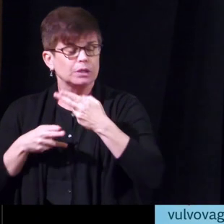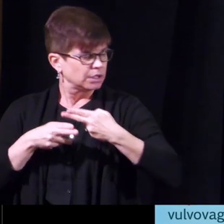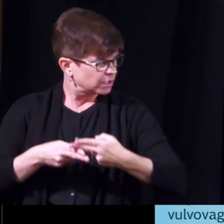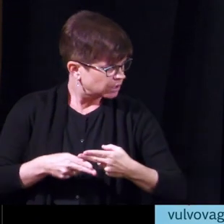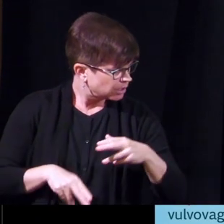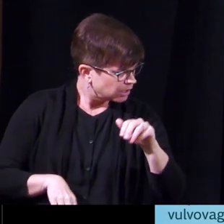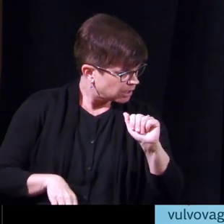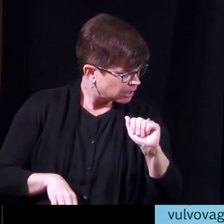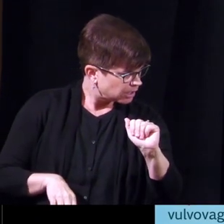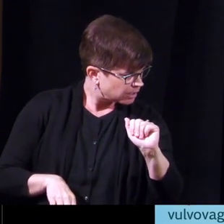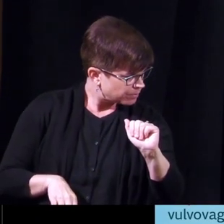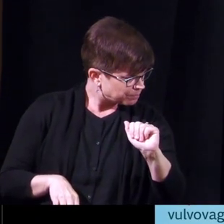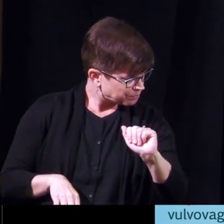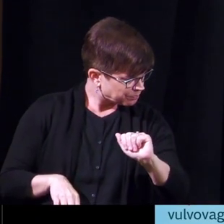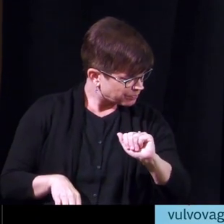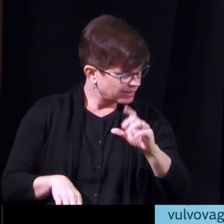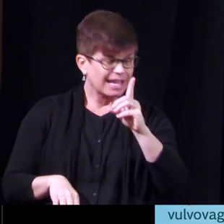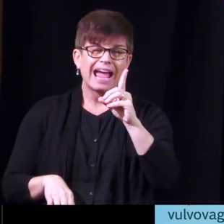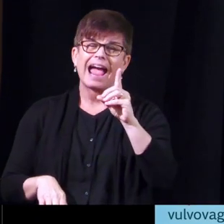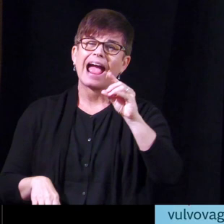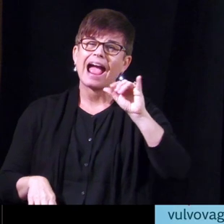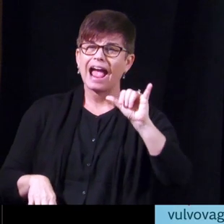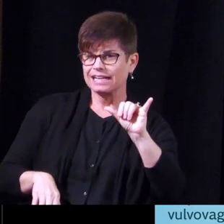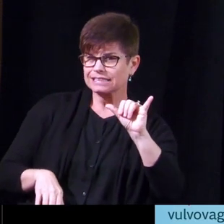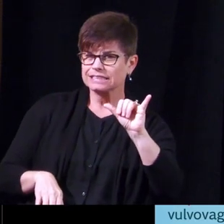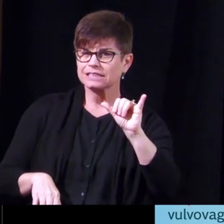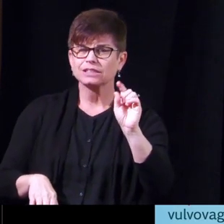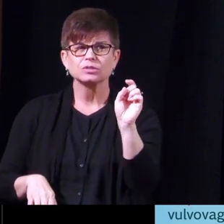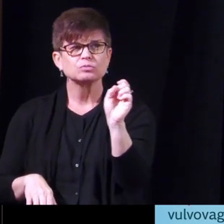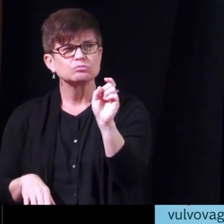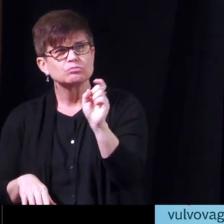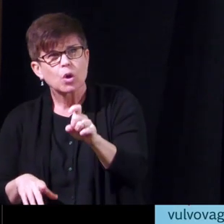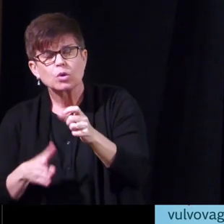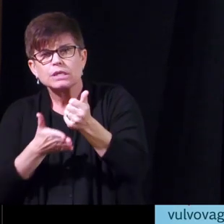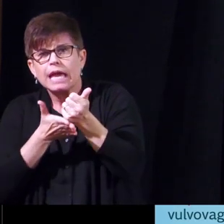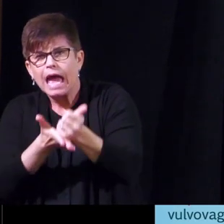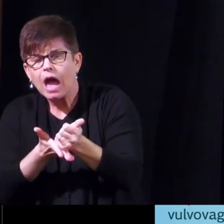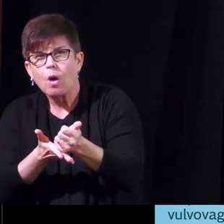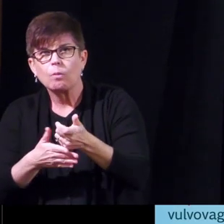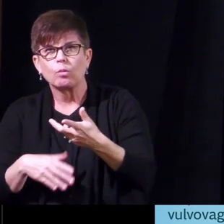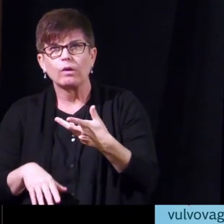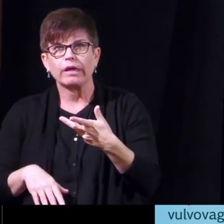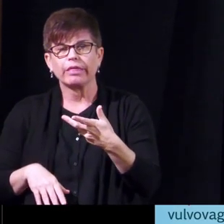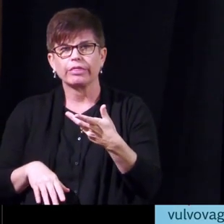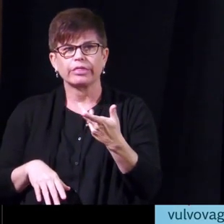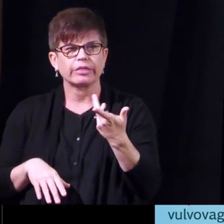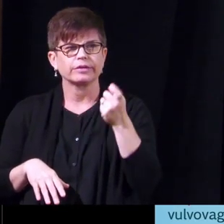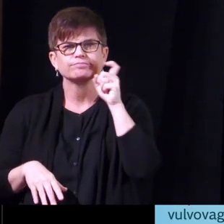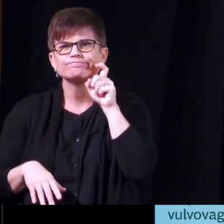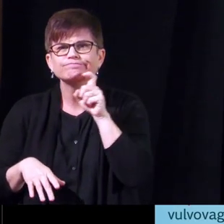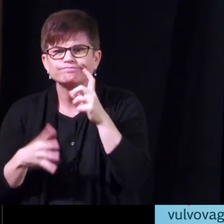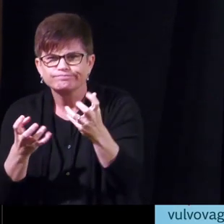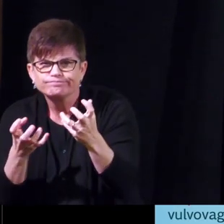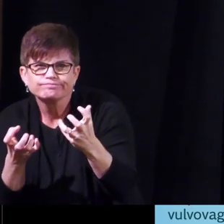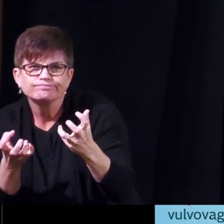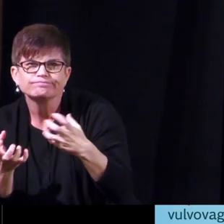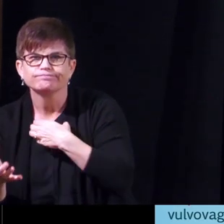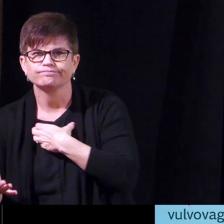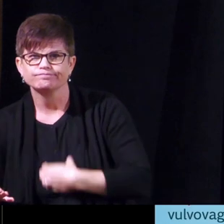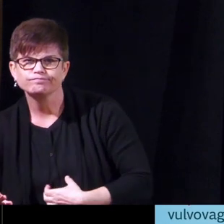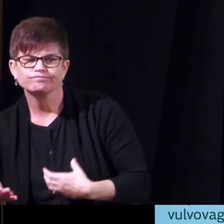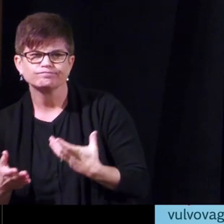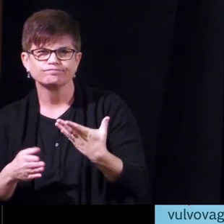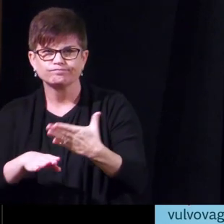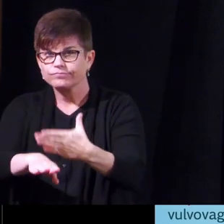which is supposed to stimulate their uh their sexual uh arousal uh increase their their libido